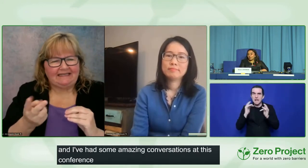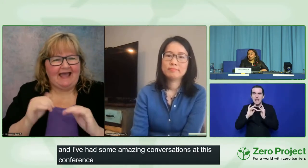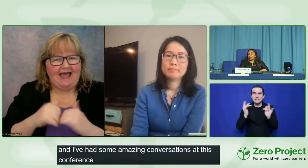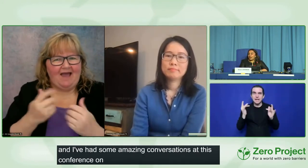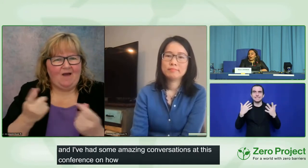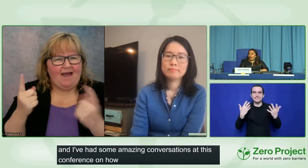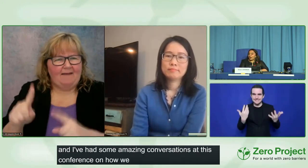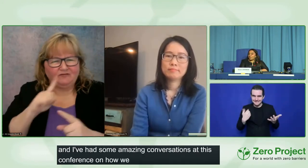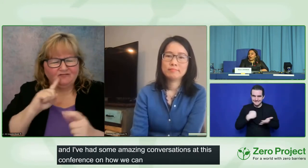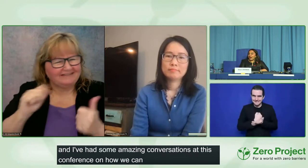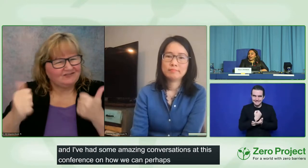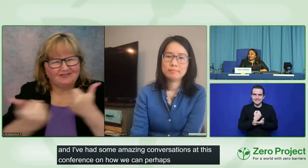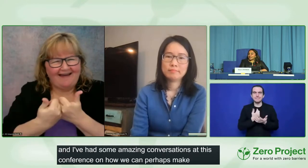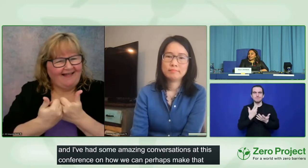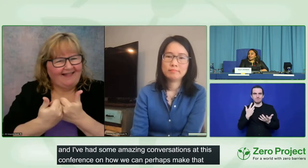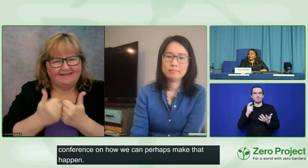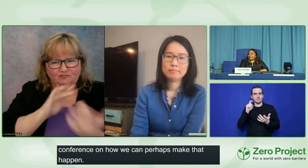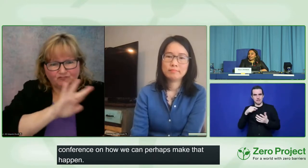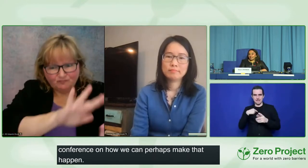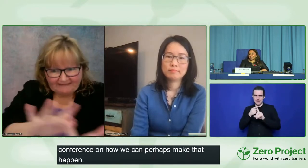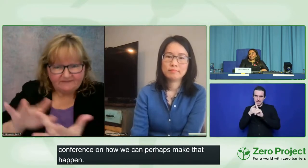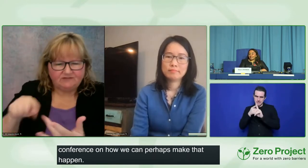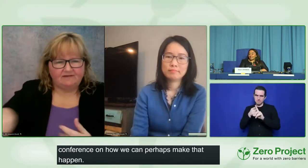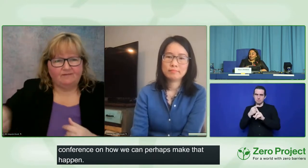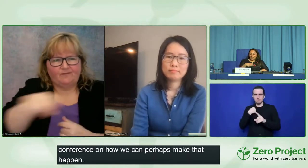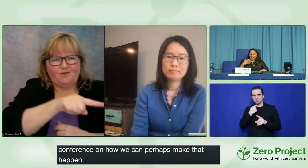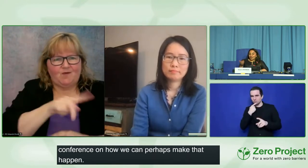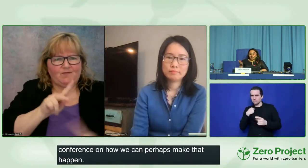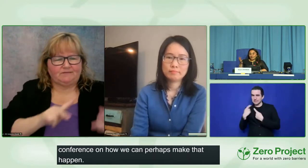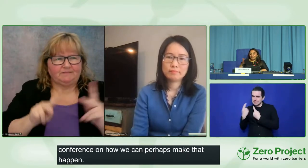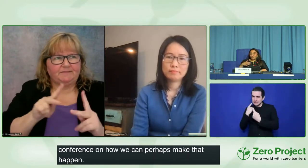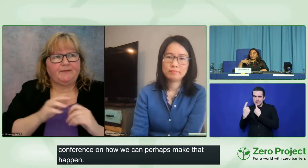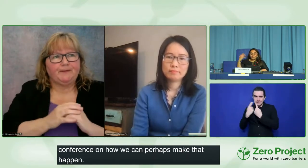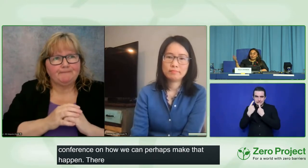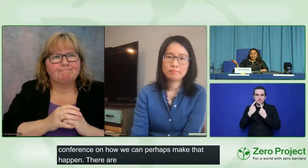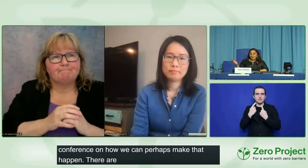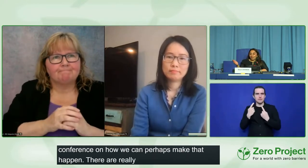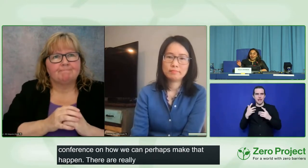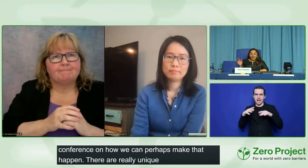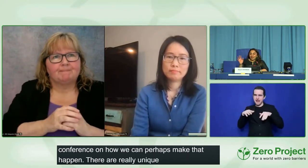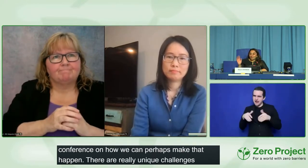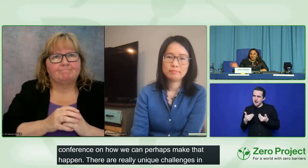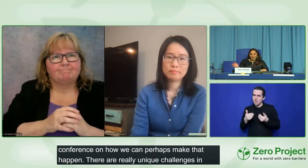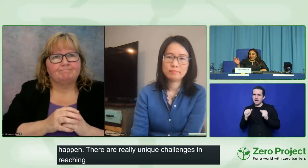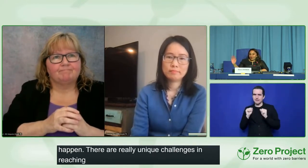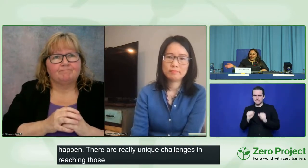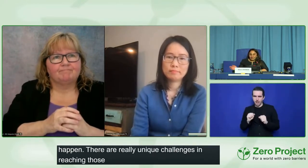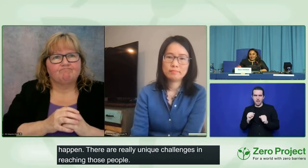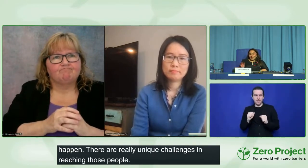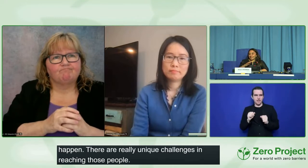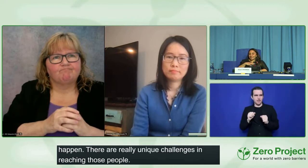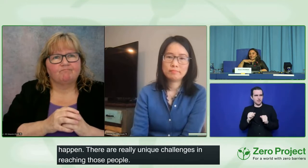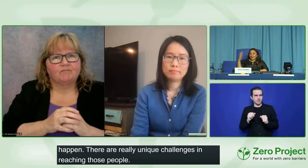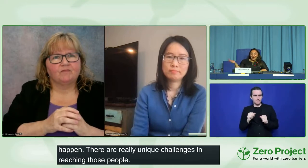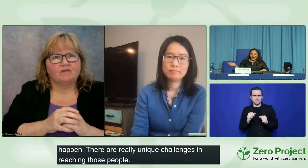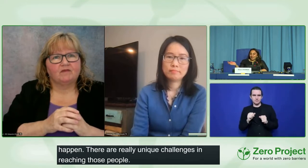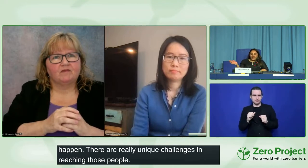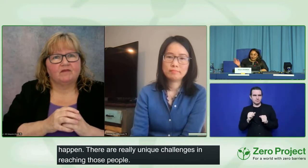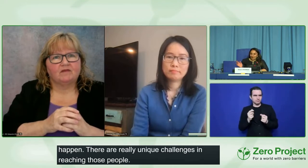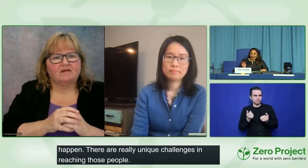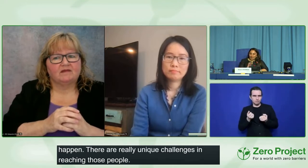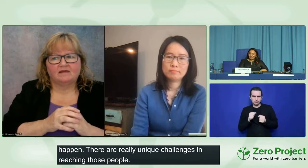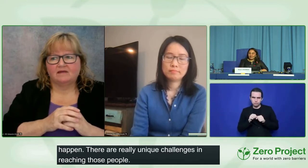those people. And this is something that I just do off the side of my desk